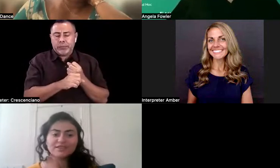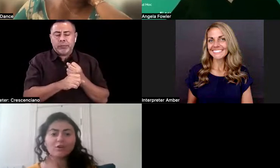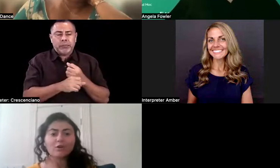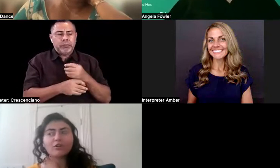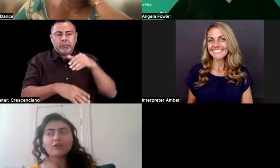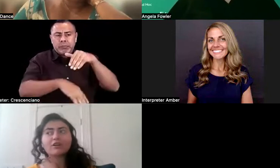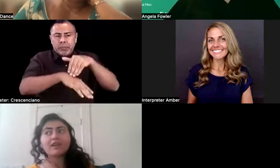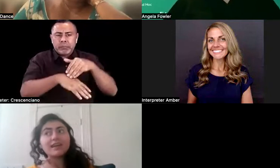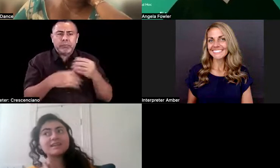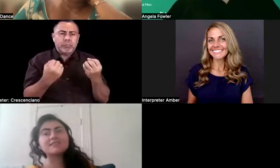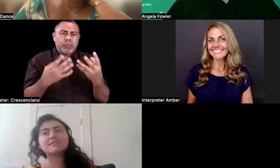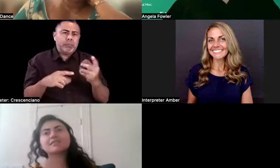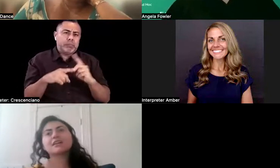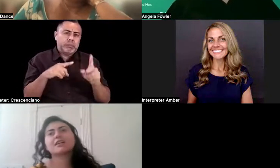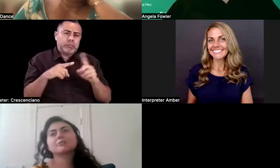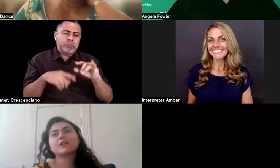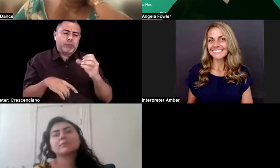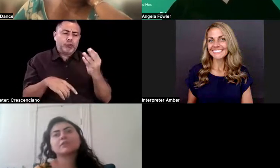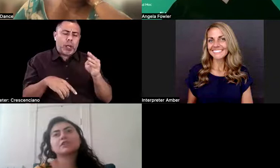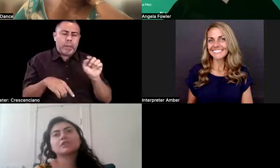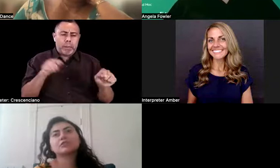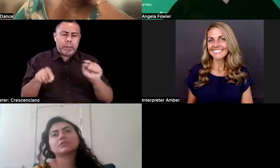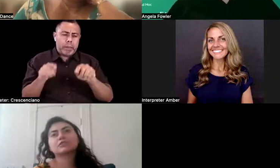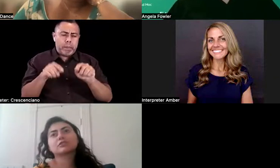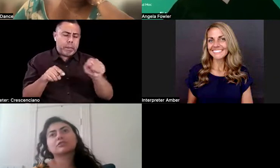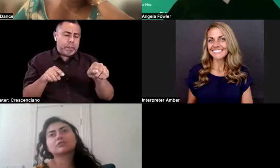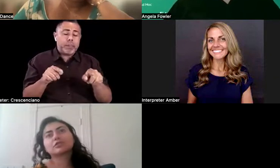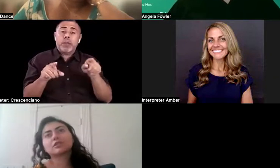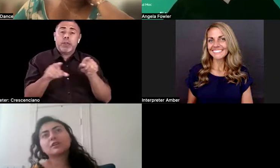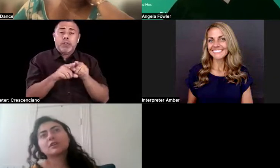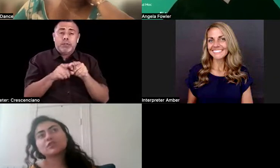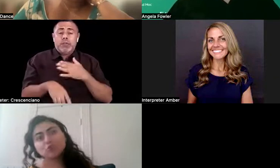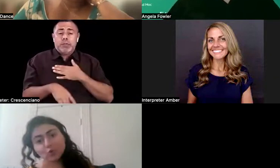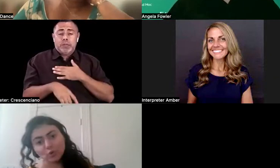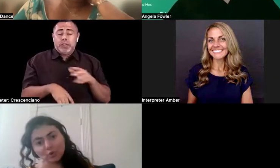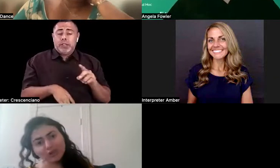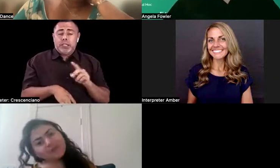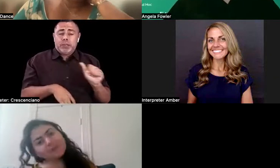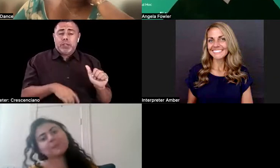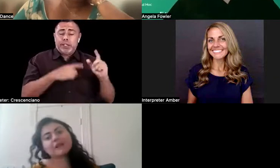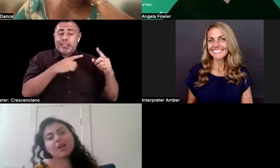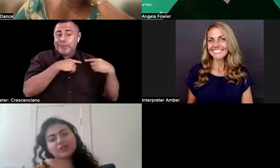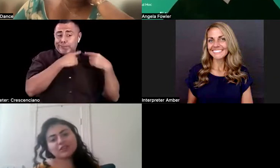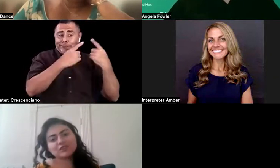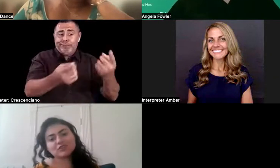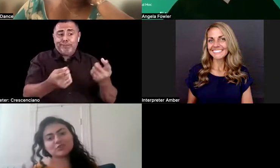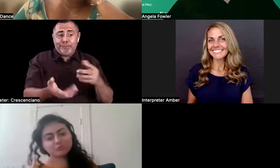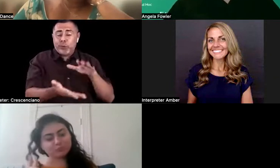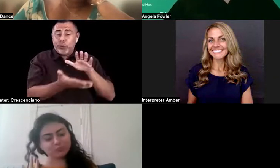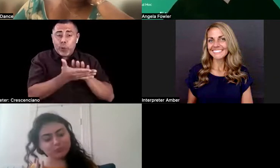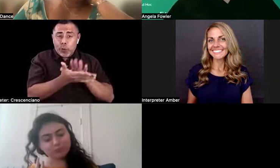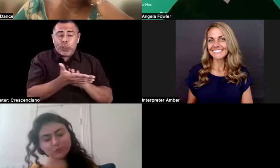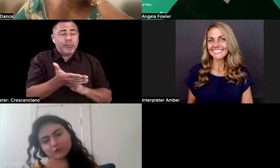or, and have been happening, school, college,